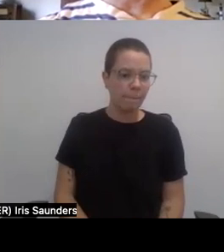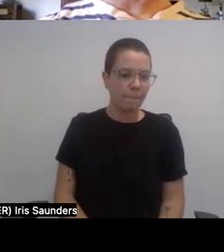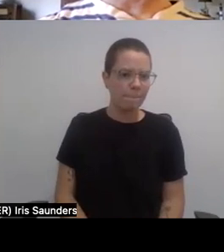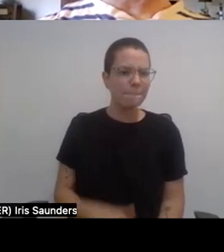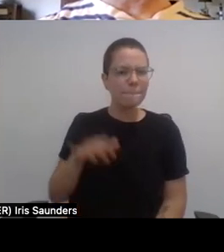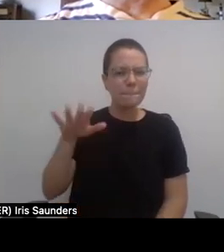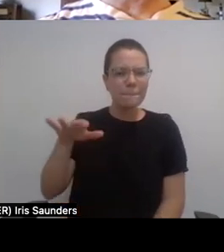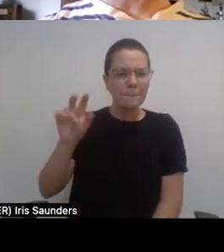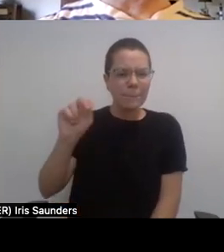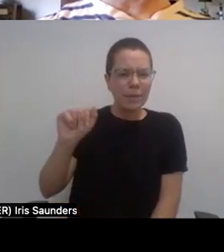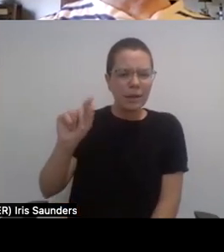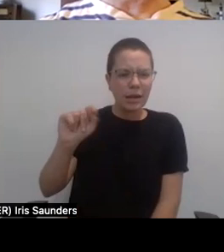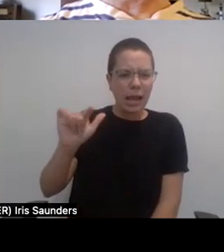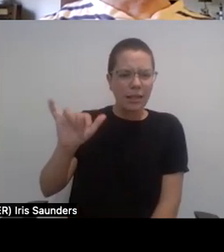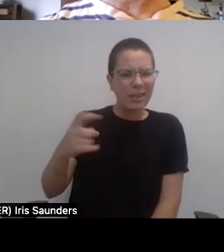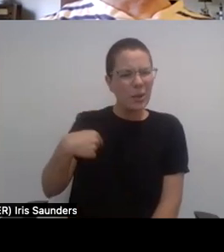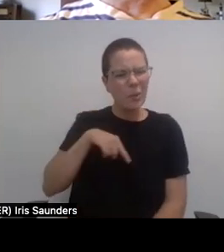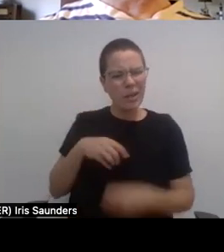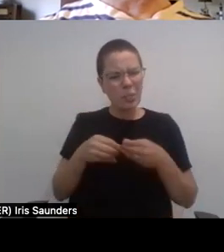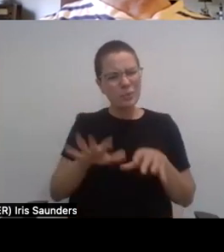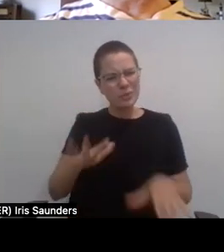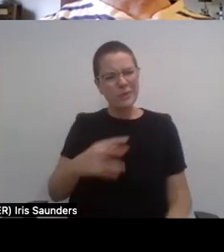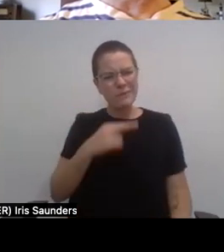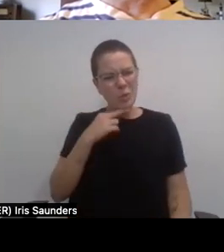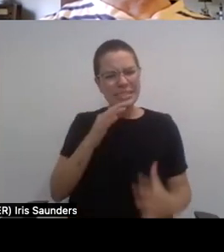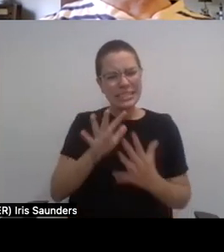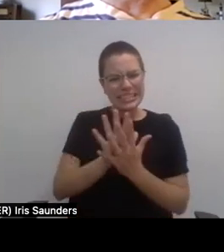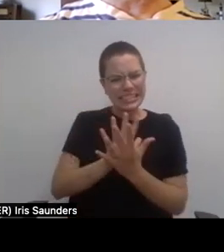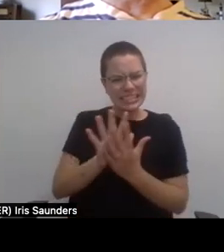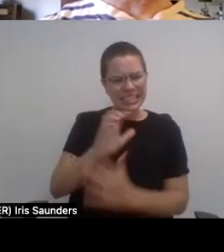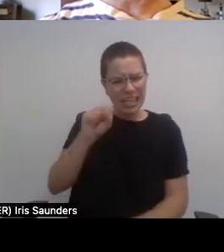Natalie, we're kind of losing you a little bit. Can you hear us?